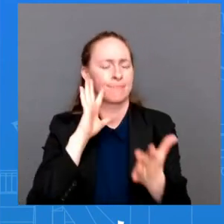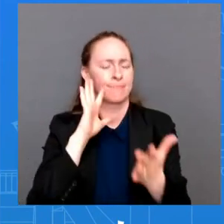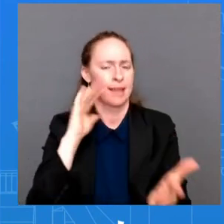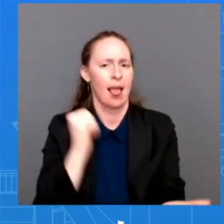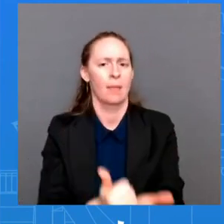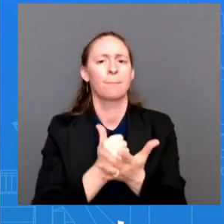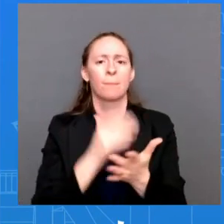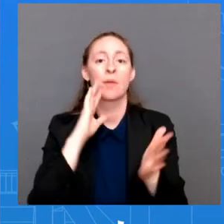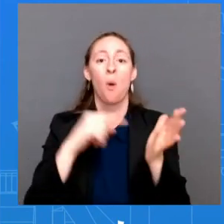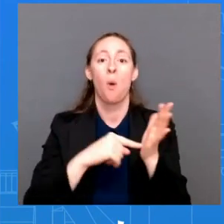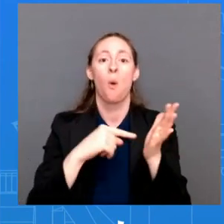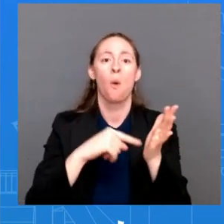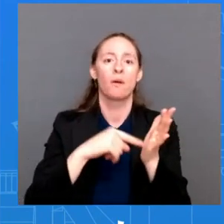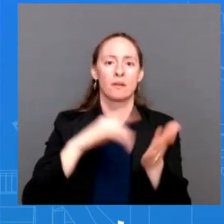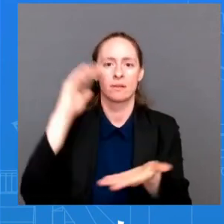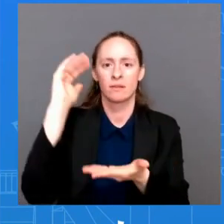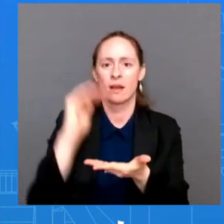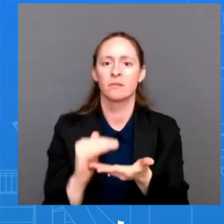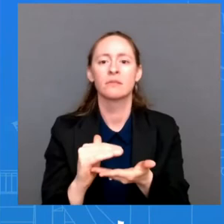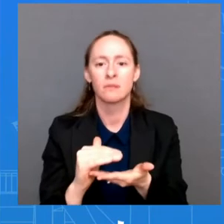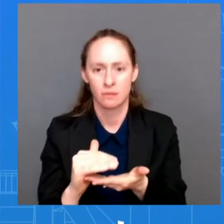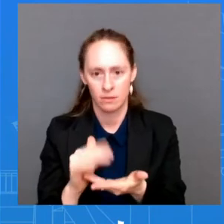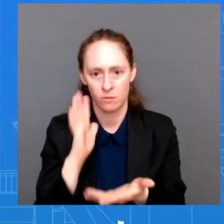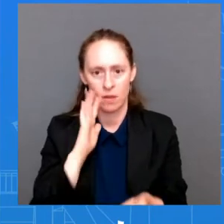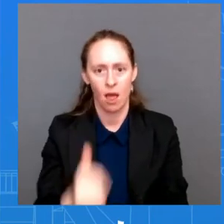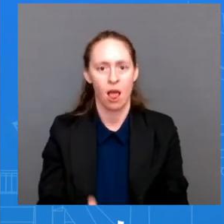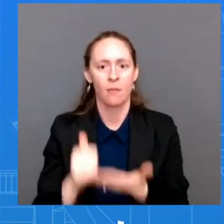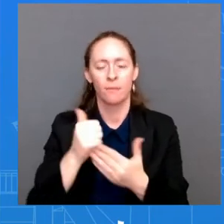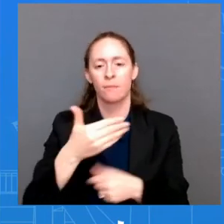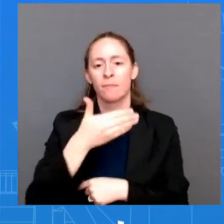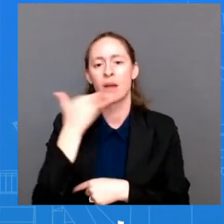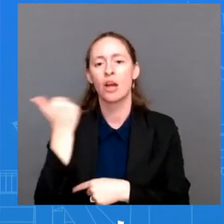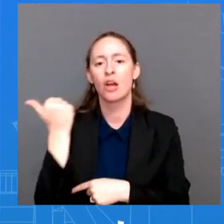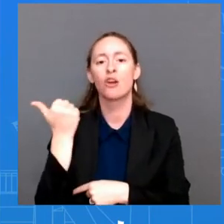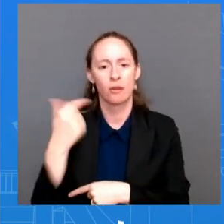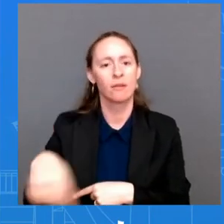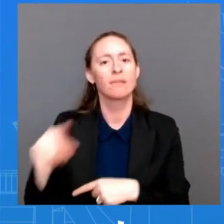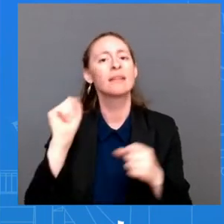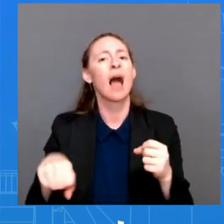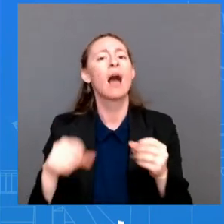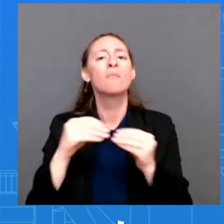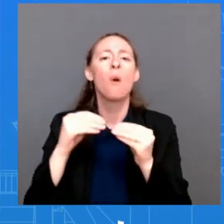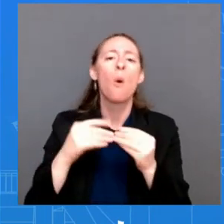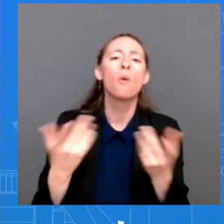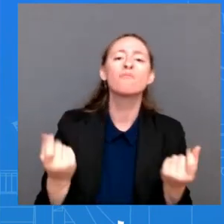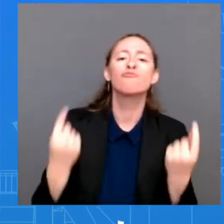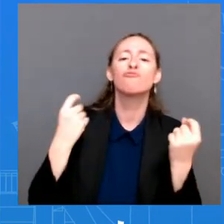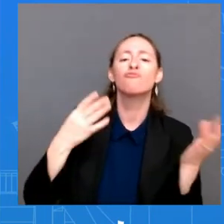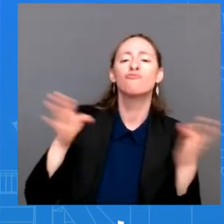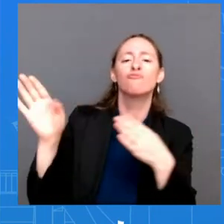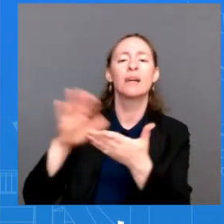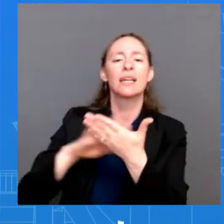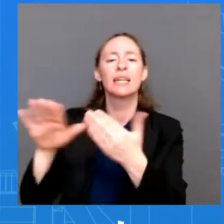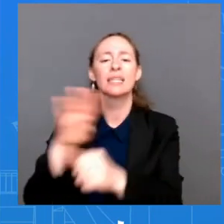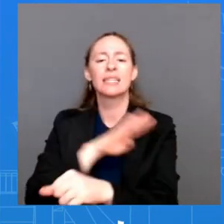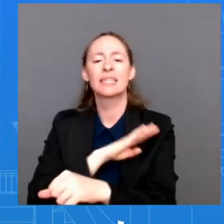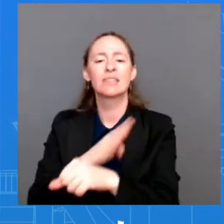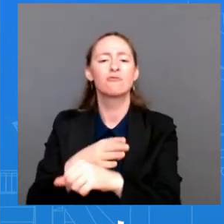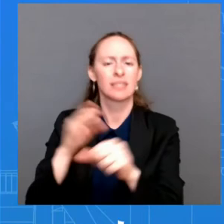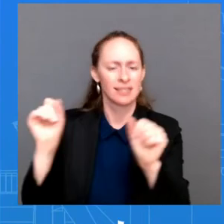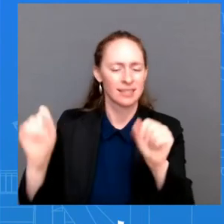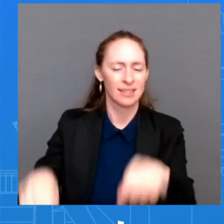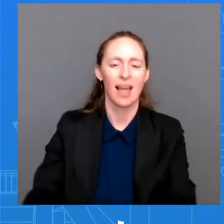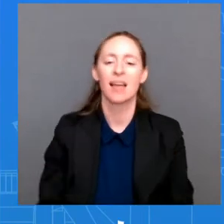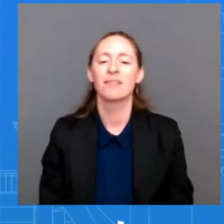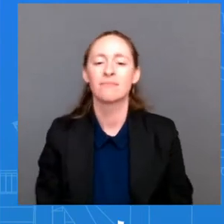on clean energy and the benefits from low drug prices and i just stated seth honlan center for american progress republicans